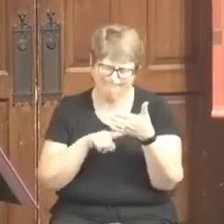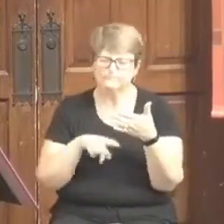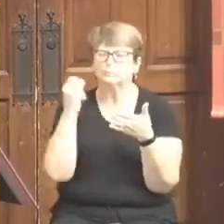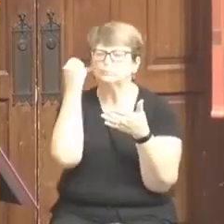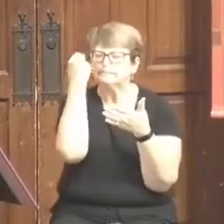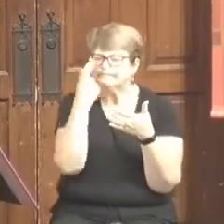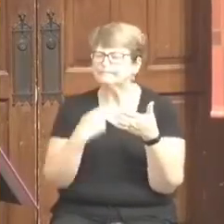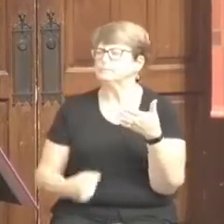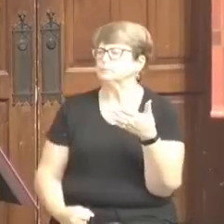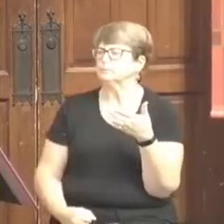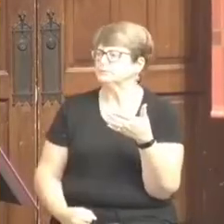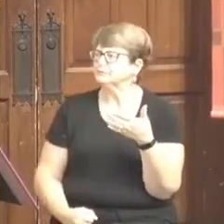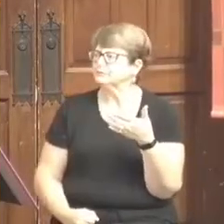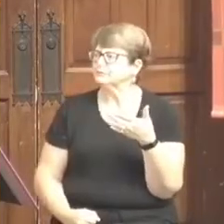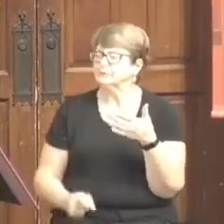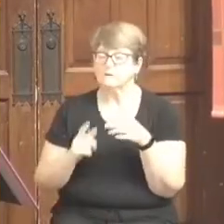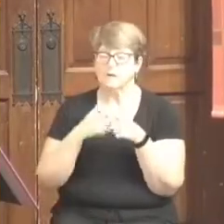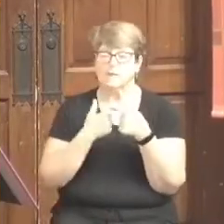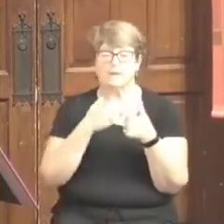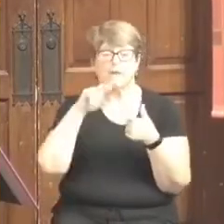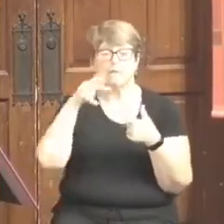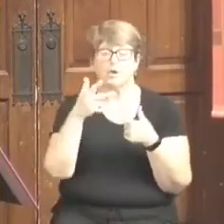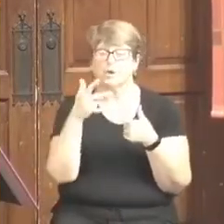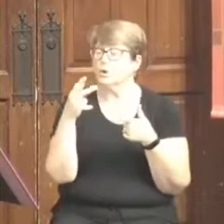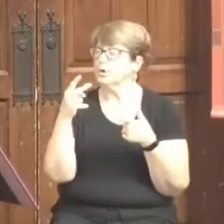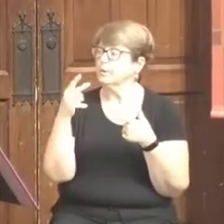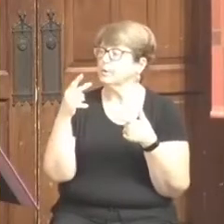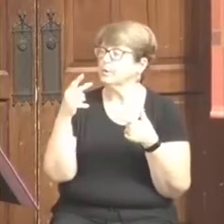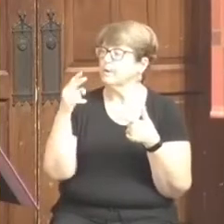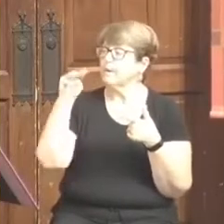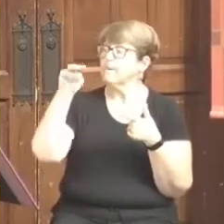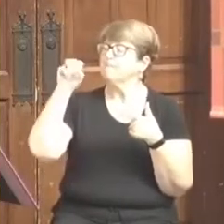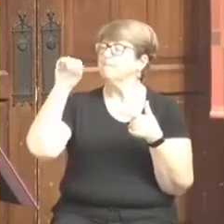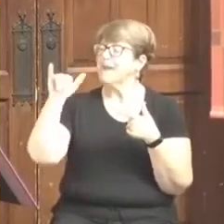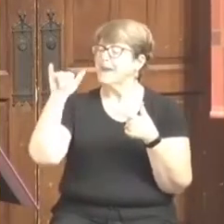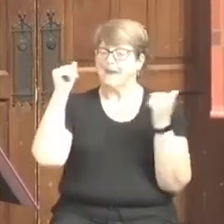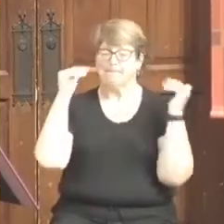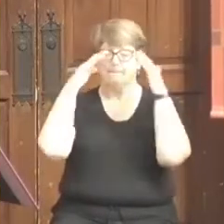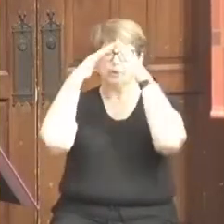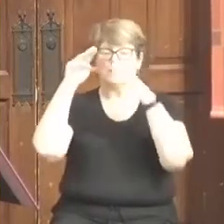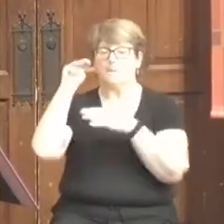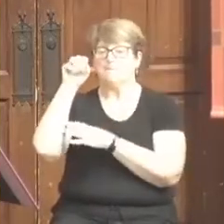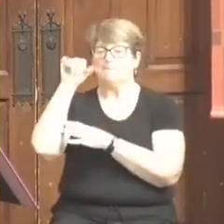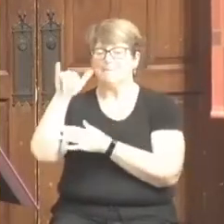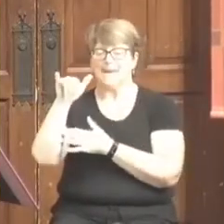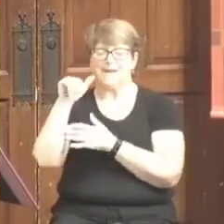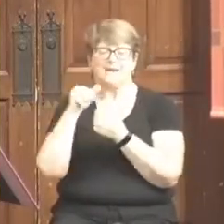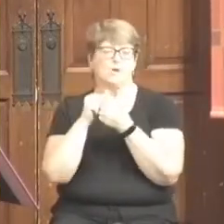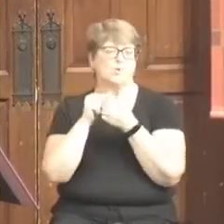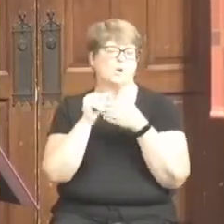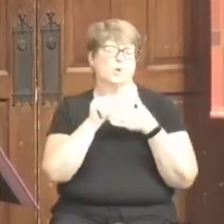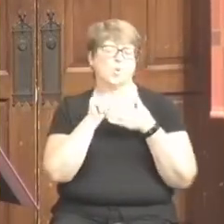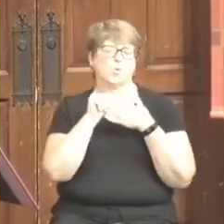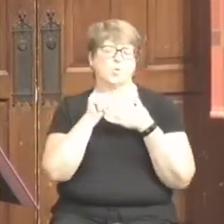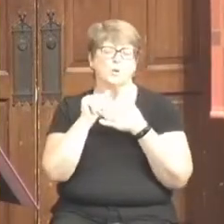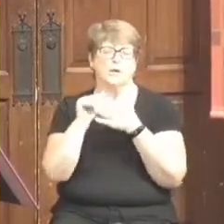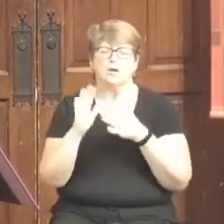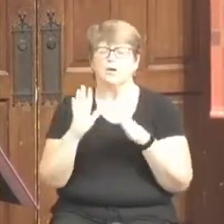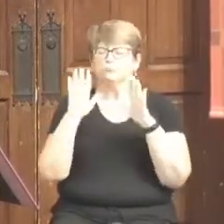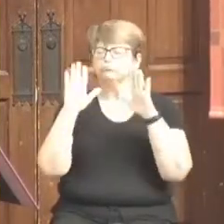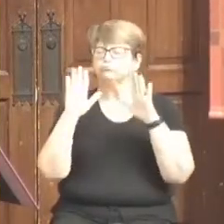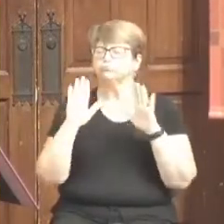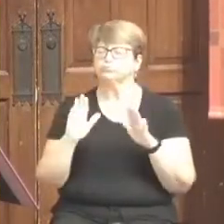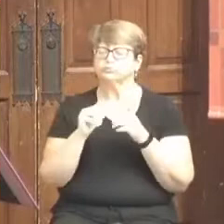And then there was Bishop May. And Bishop May was a great leader. He was a prophetic leader. He was an